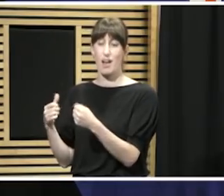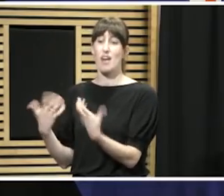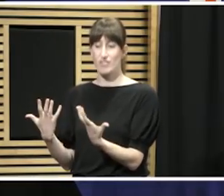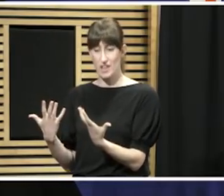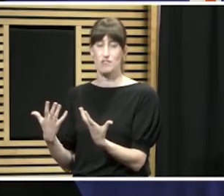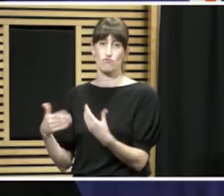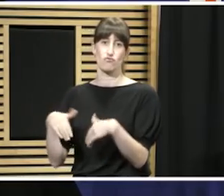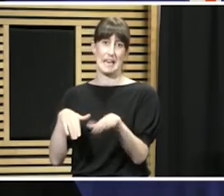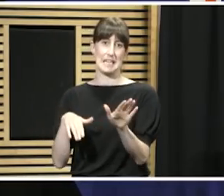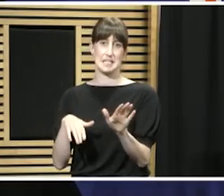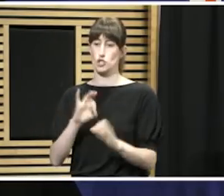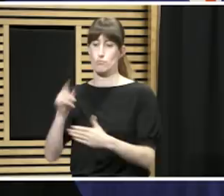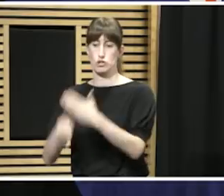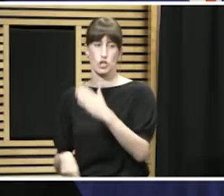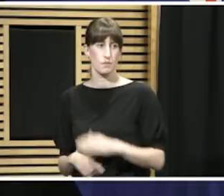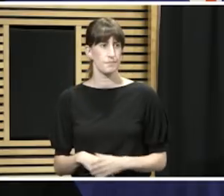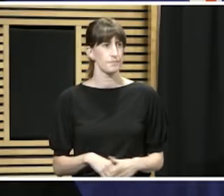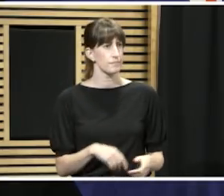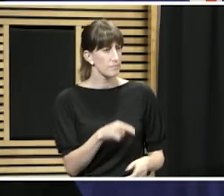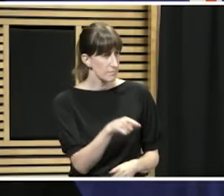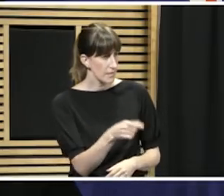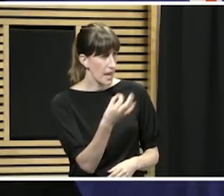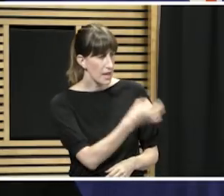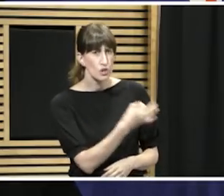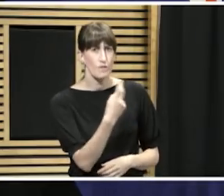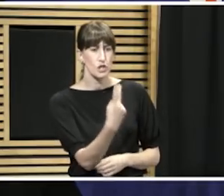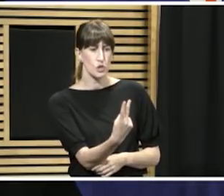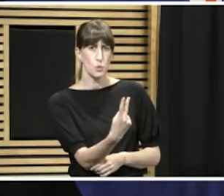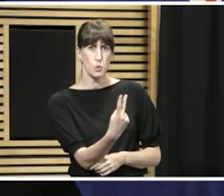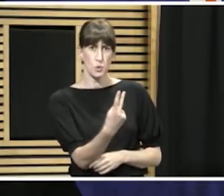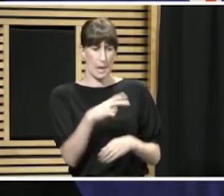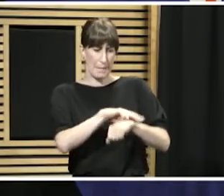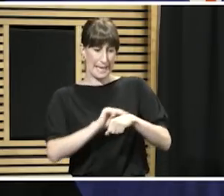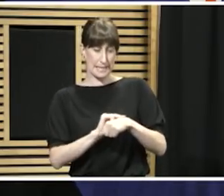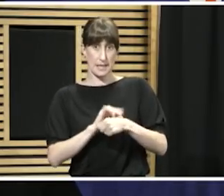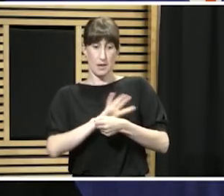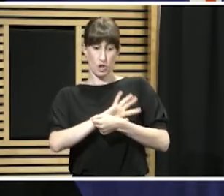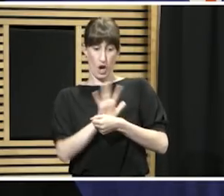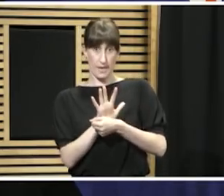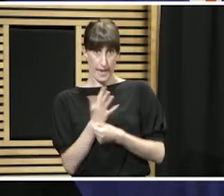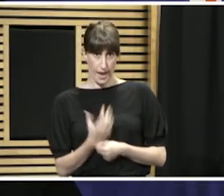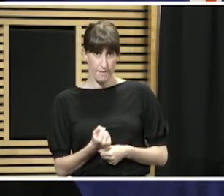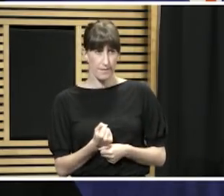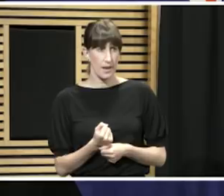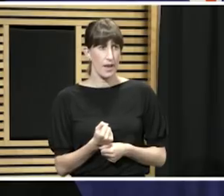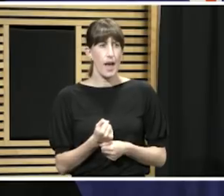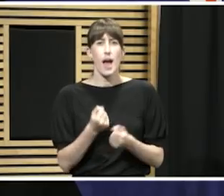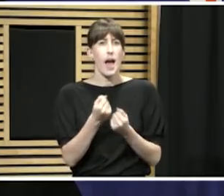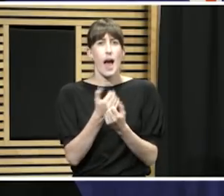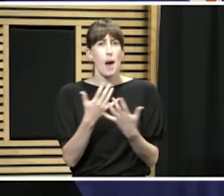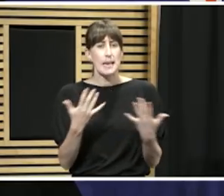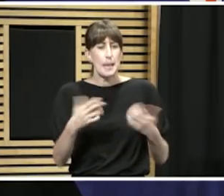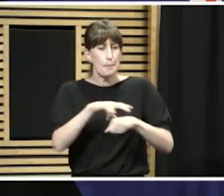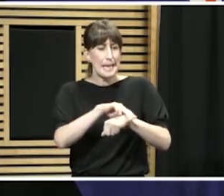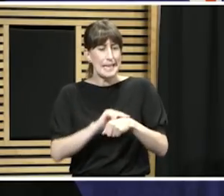without prosecution. What about those two police who have tested positive? How many of the police officers are now in self-isolation